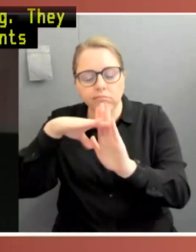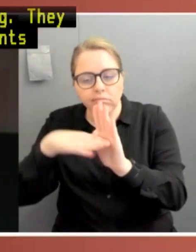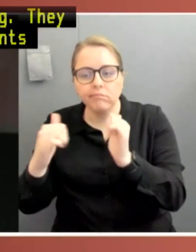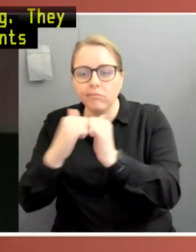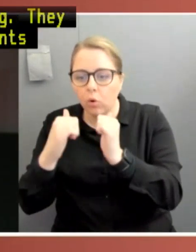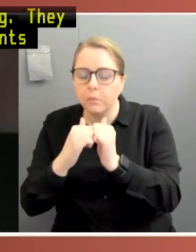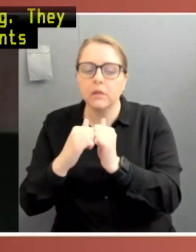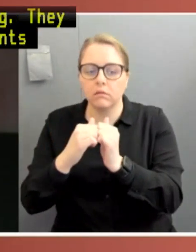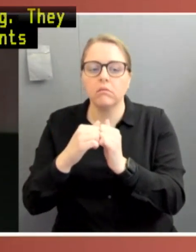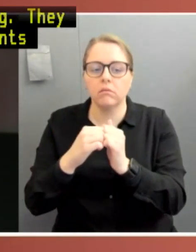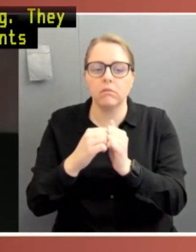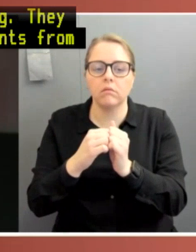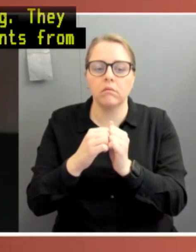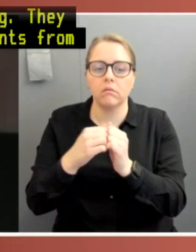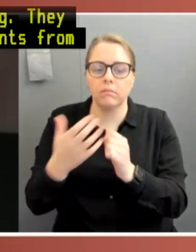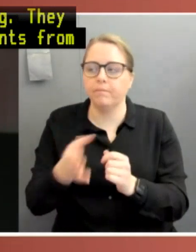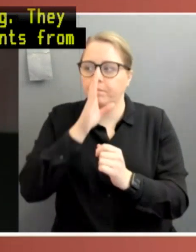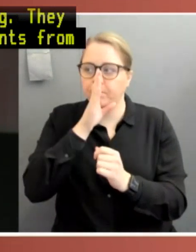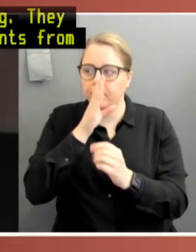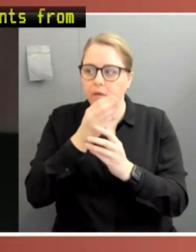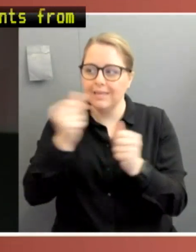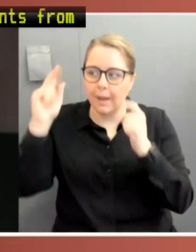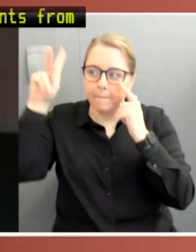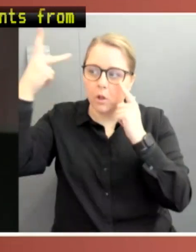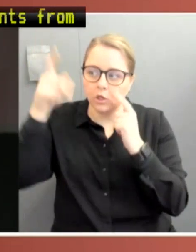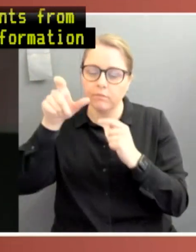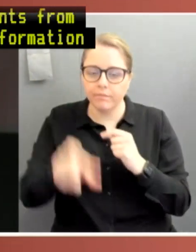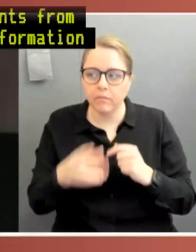and prohibit members from disclosing the nature or content of any deliberations.